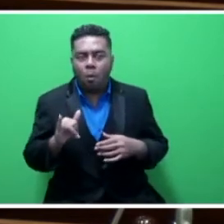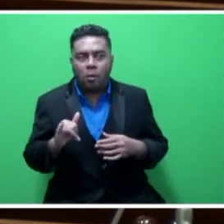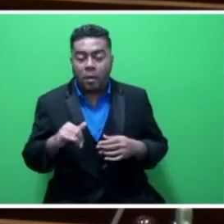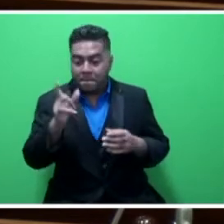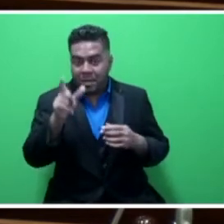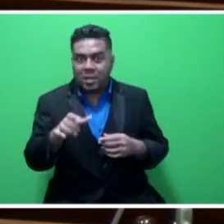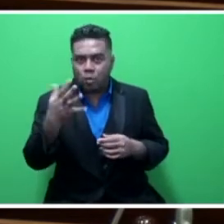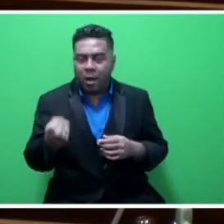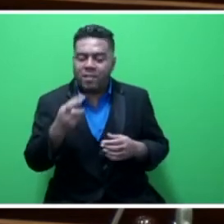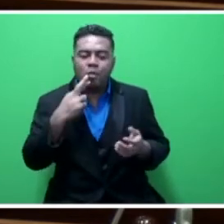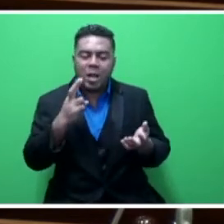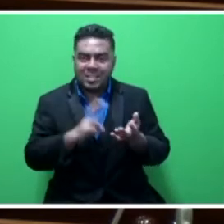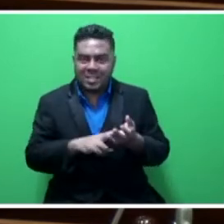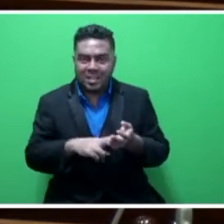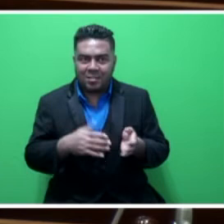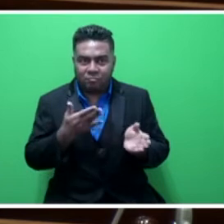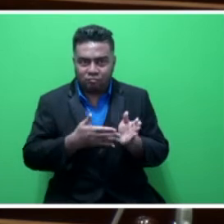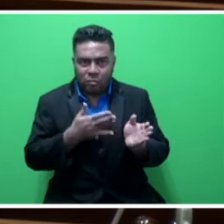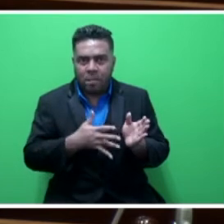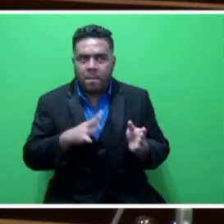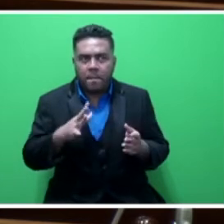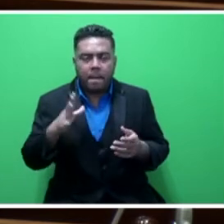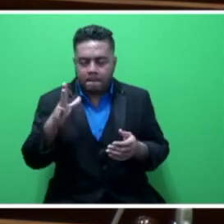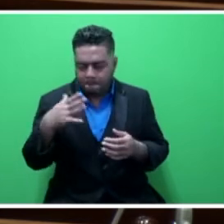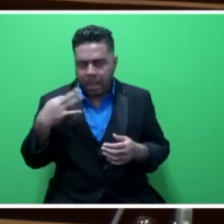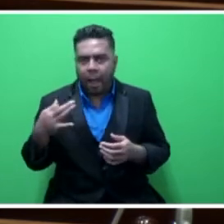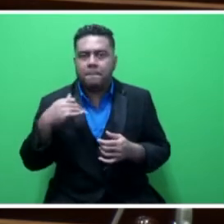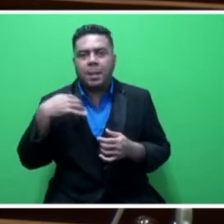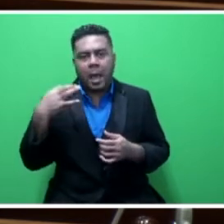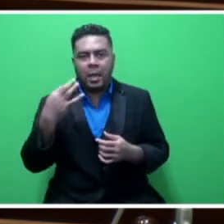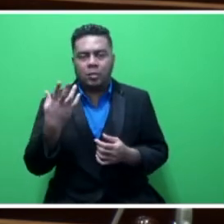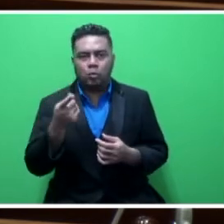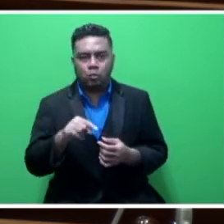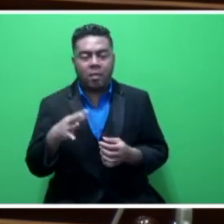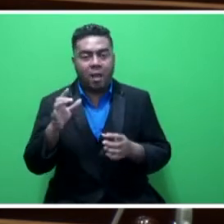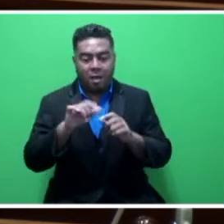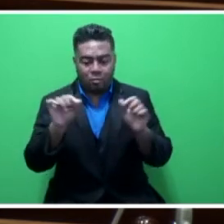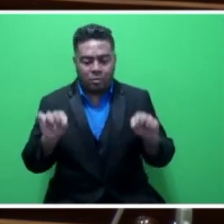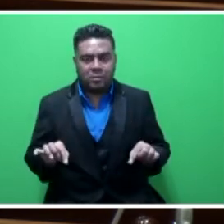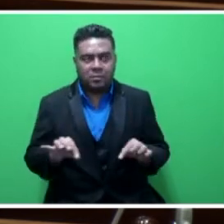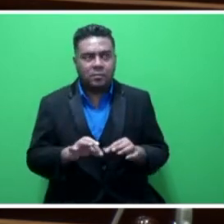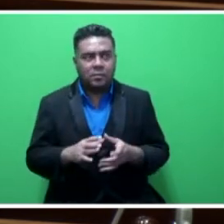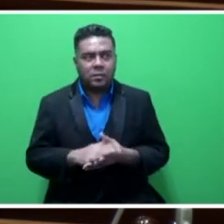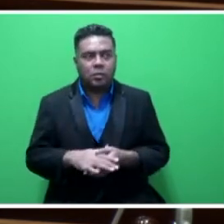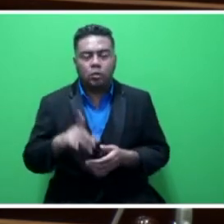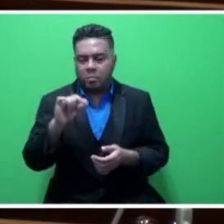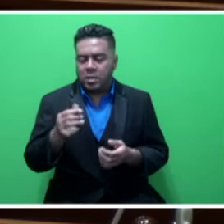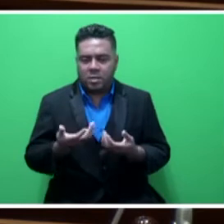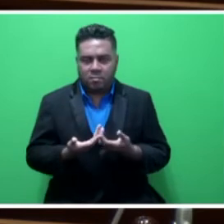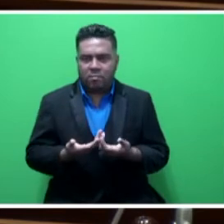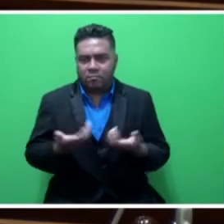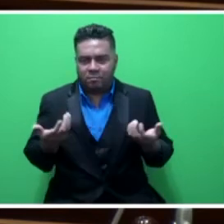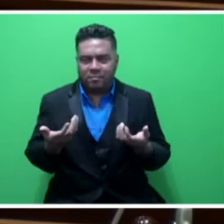person who has a registered motor vehicle or trailer may apply to the authority for the motor vehicle or trailer to be exempted.